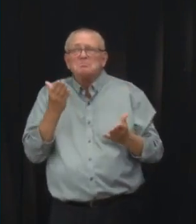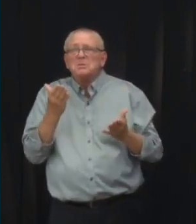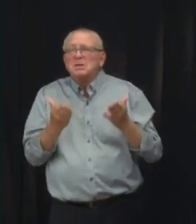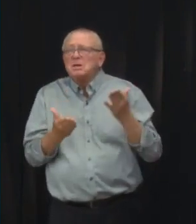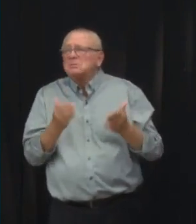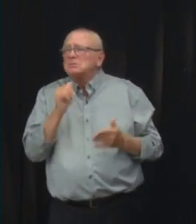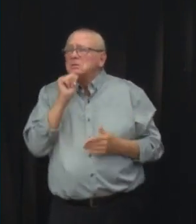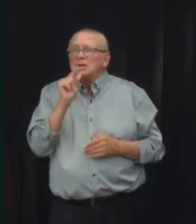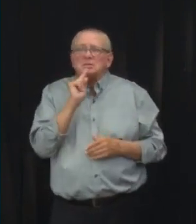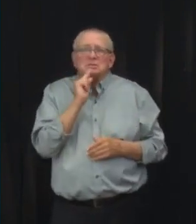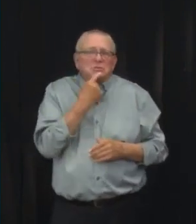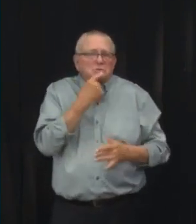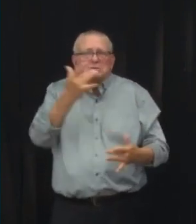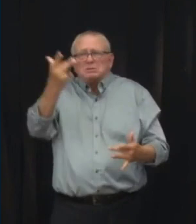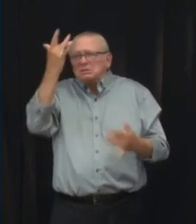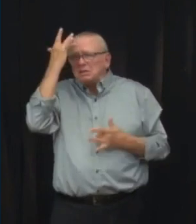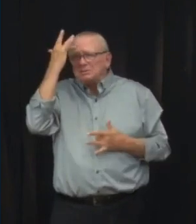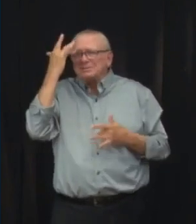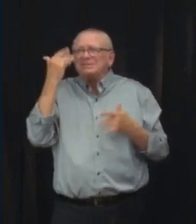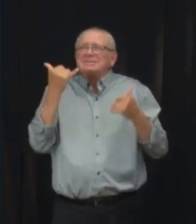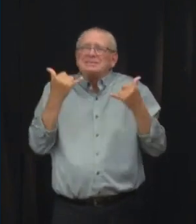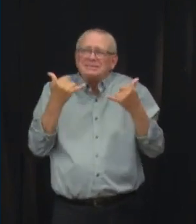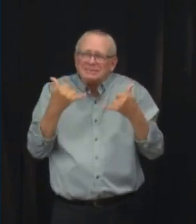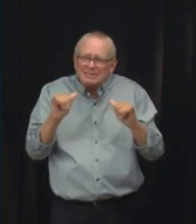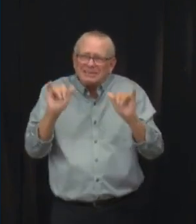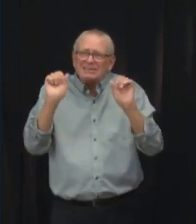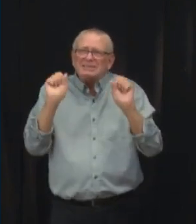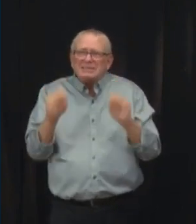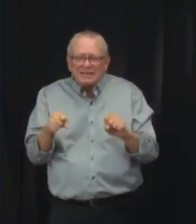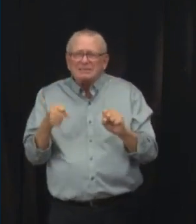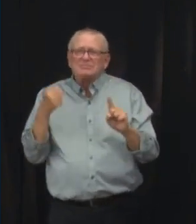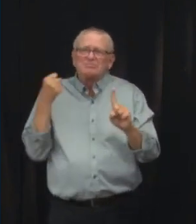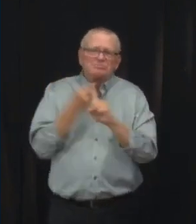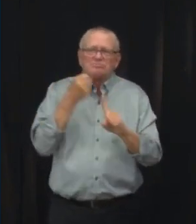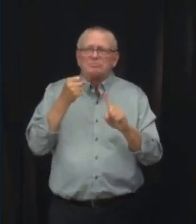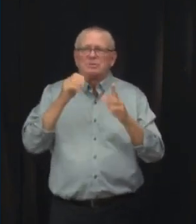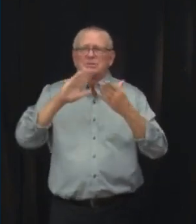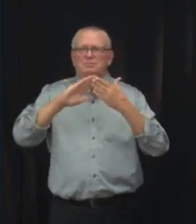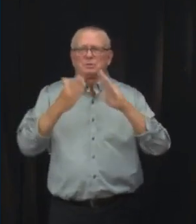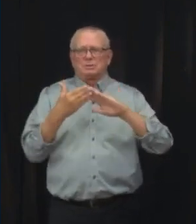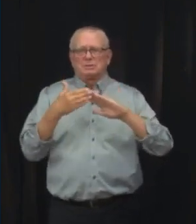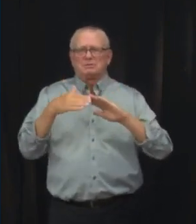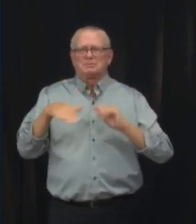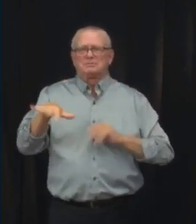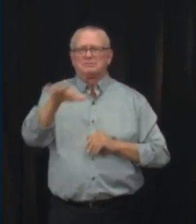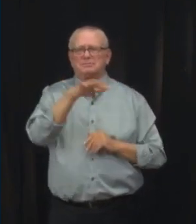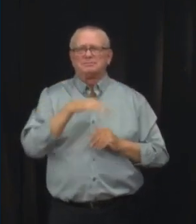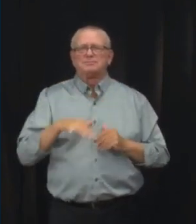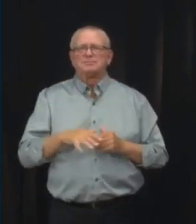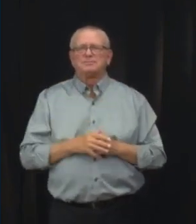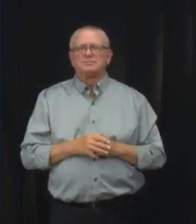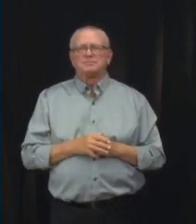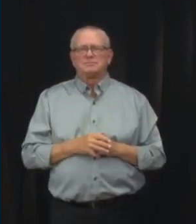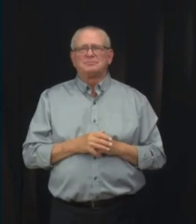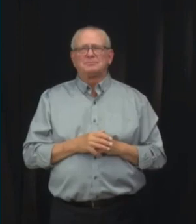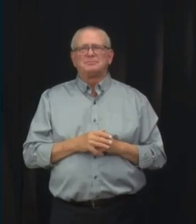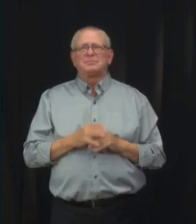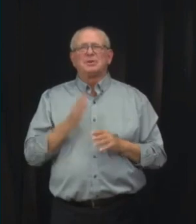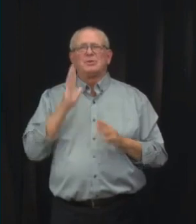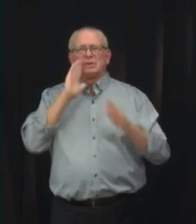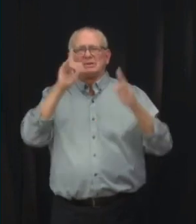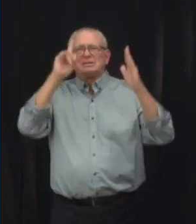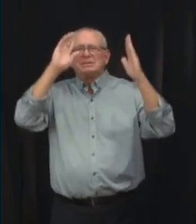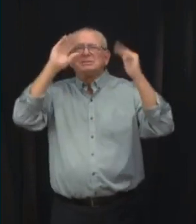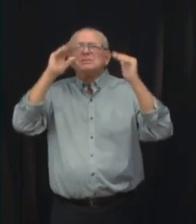same or lower for individuals. Therefore, we should expect to see transmission trending upwards in the coming